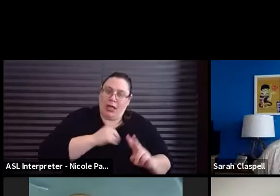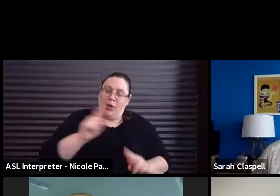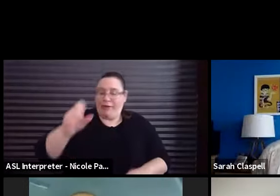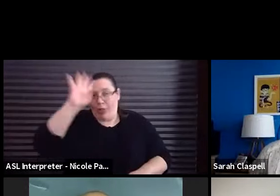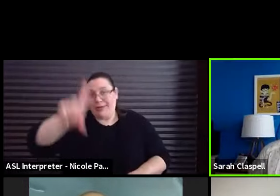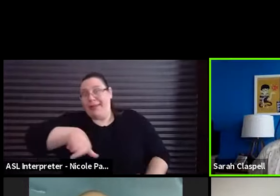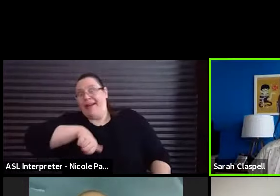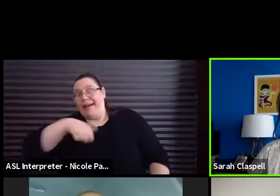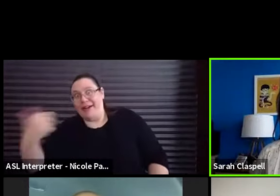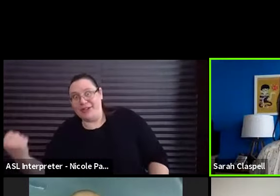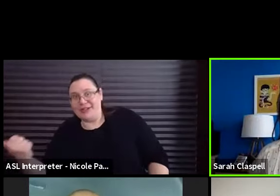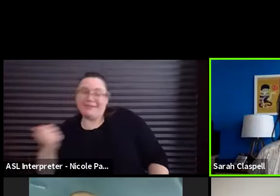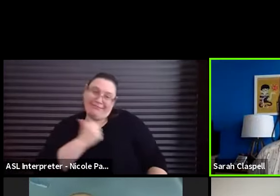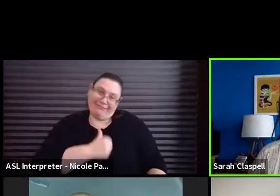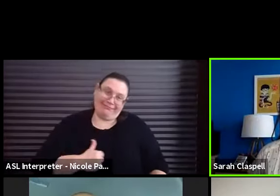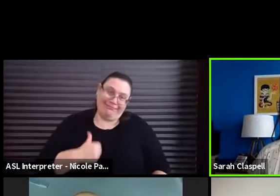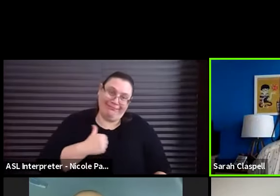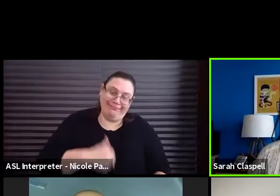Sorry.